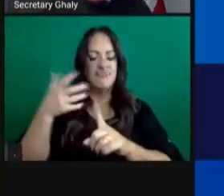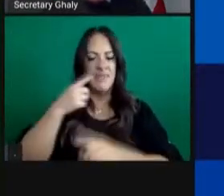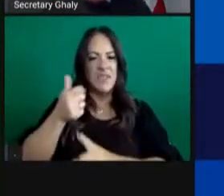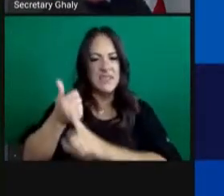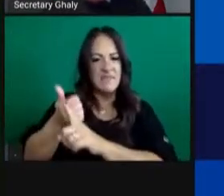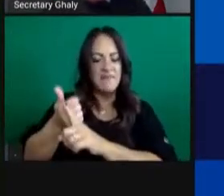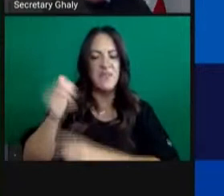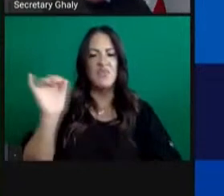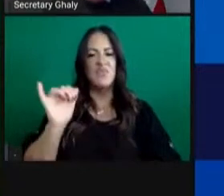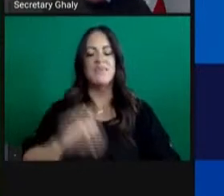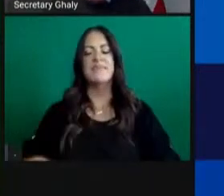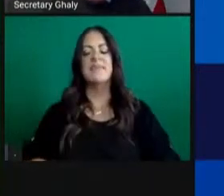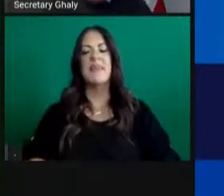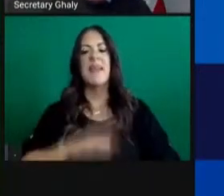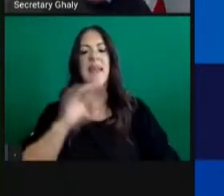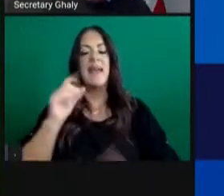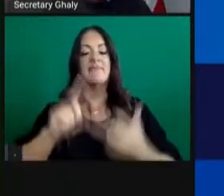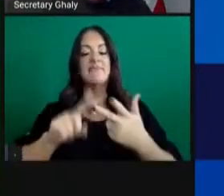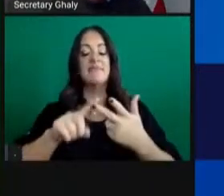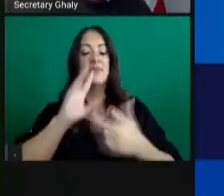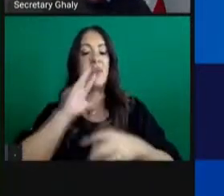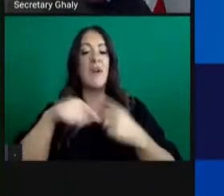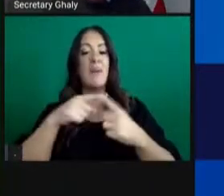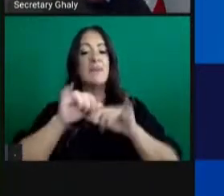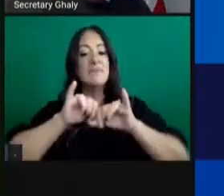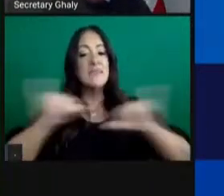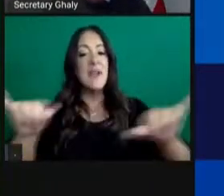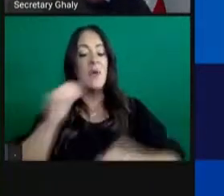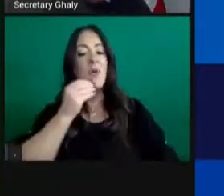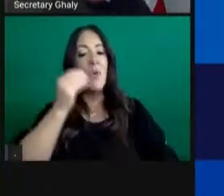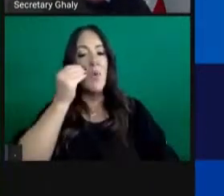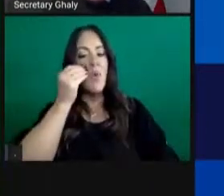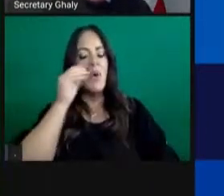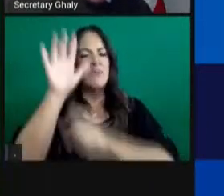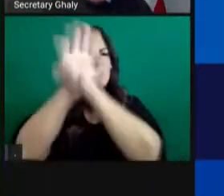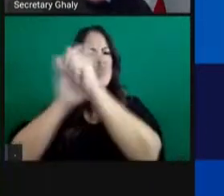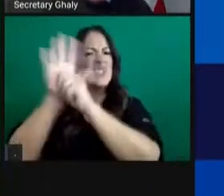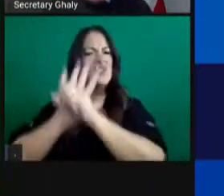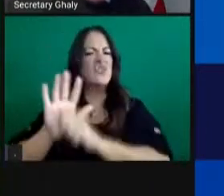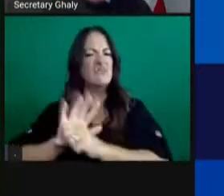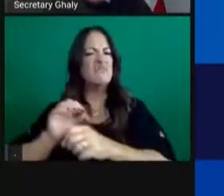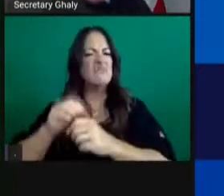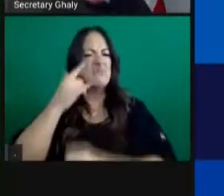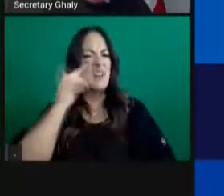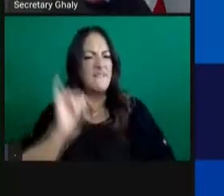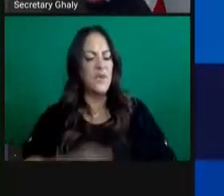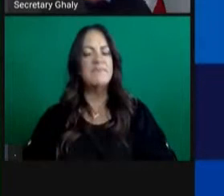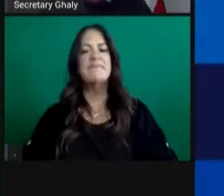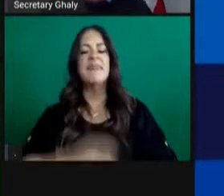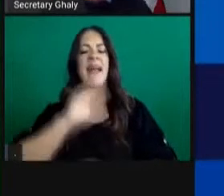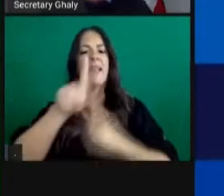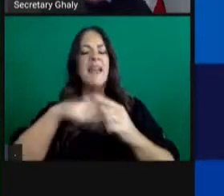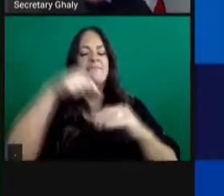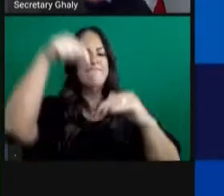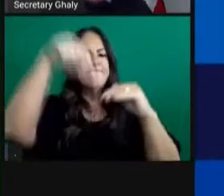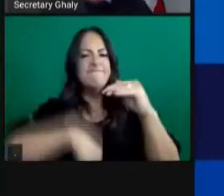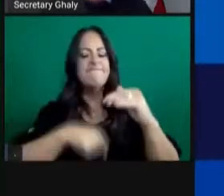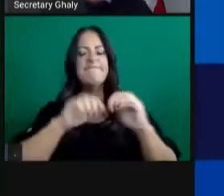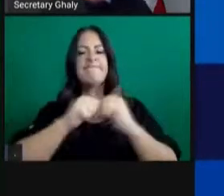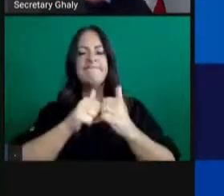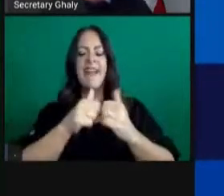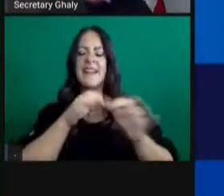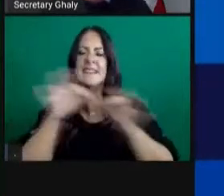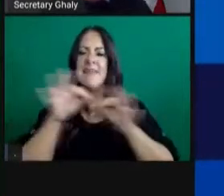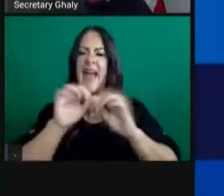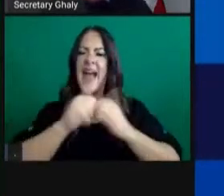the regional stay-at-home order and what we're seeing in terms of projections and, frankly, dig in a little bit to how we make the projections